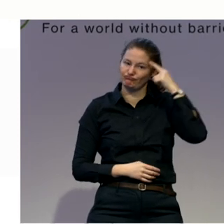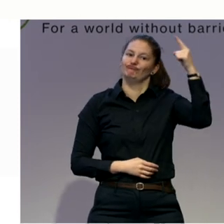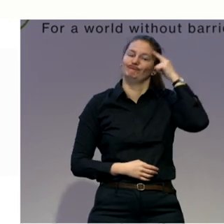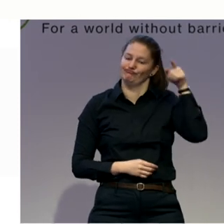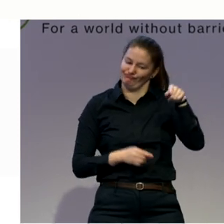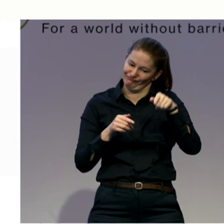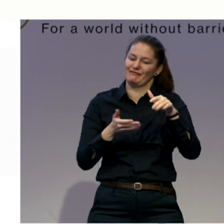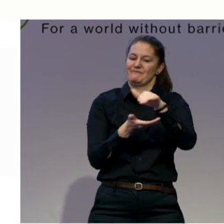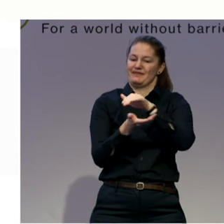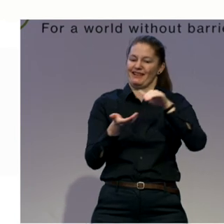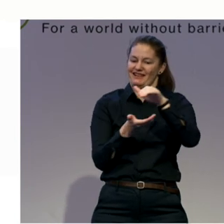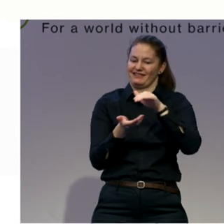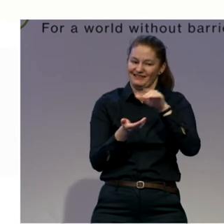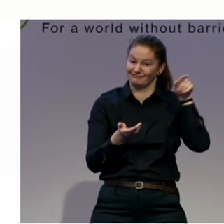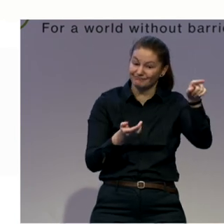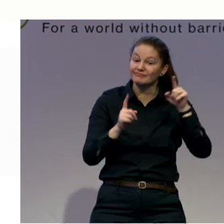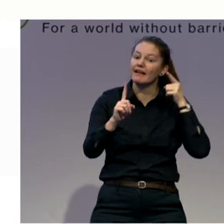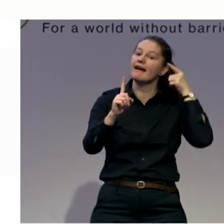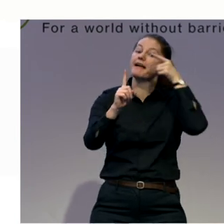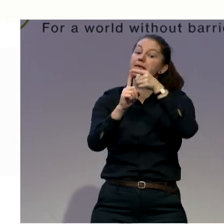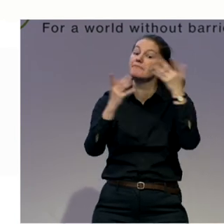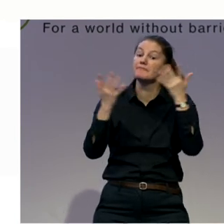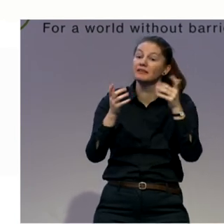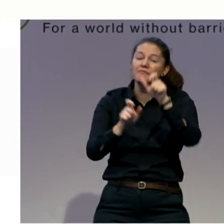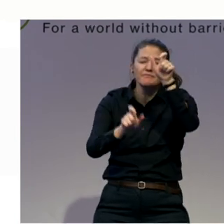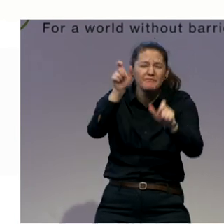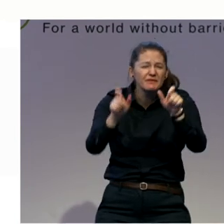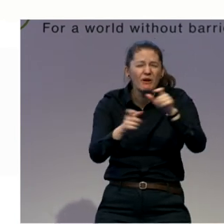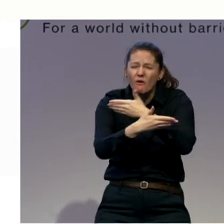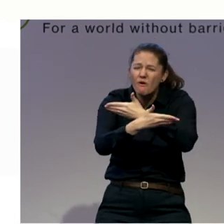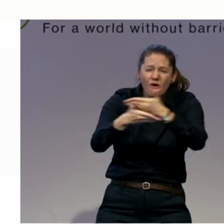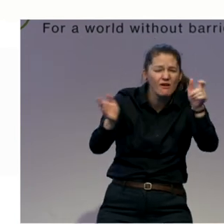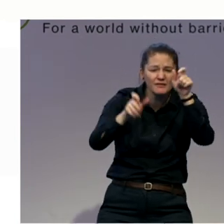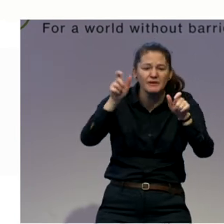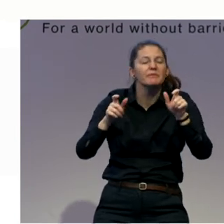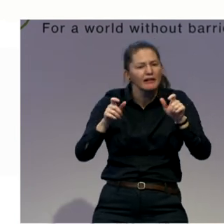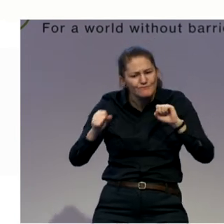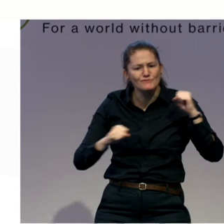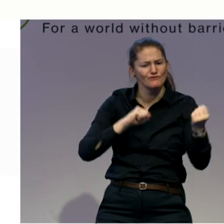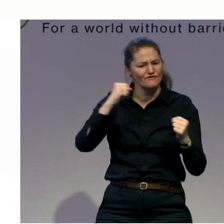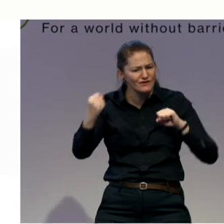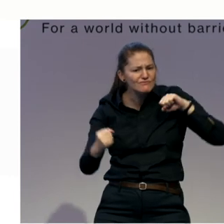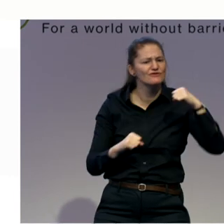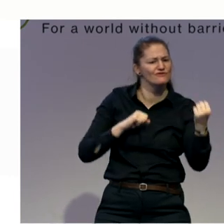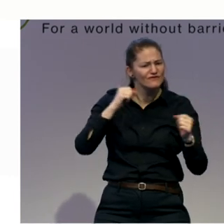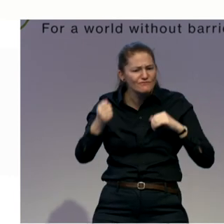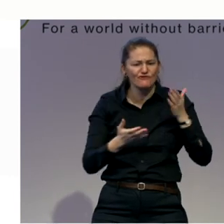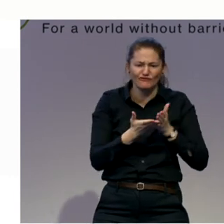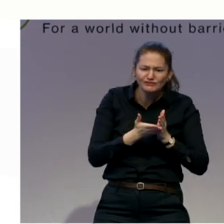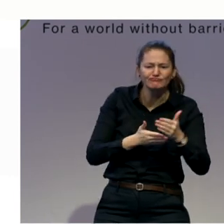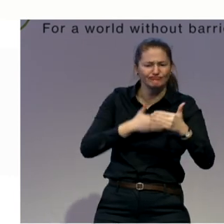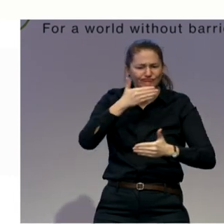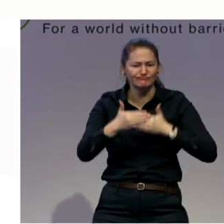bodies just a little bit open, get some movement, get some air. We will stretch our